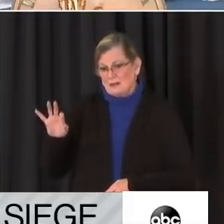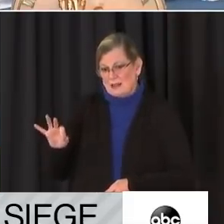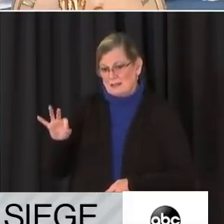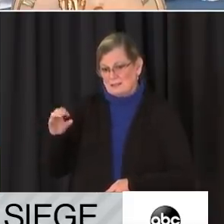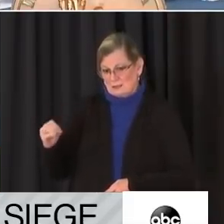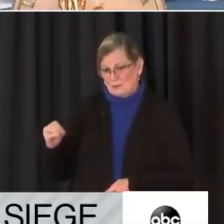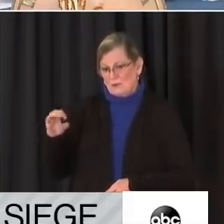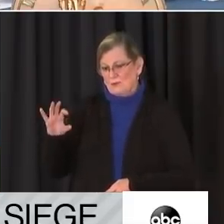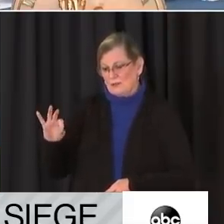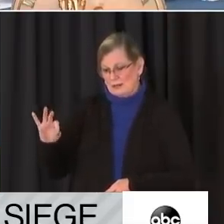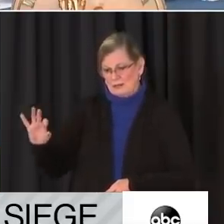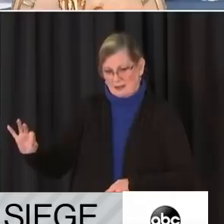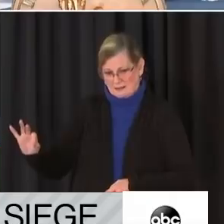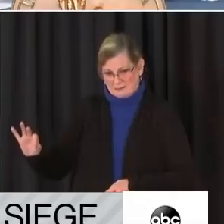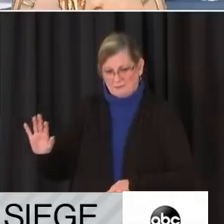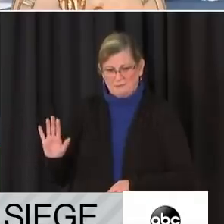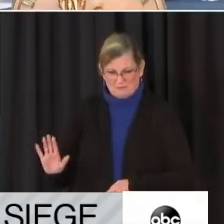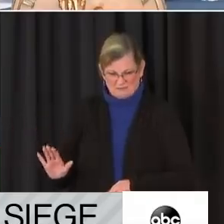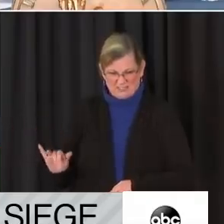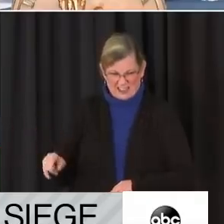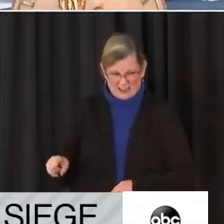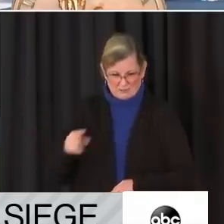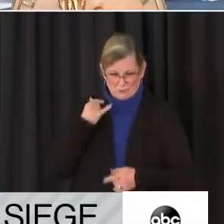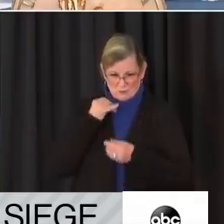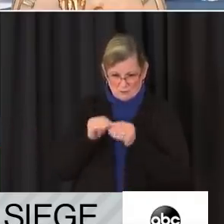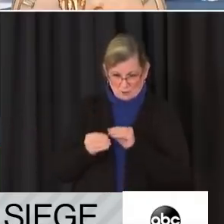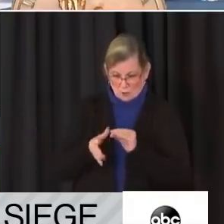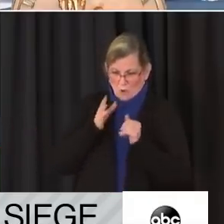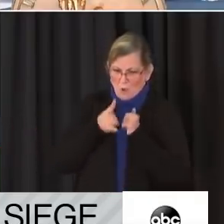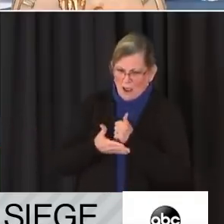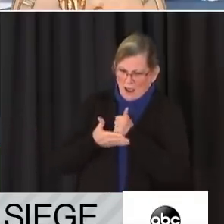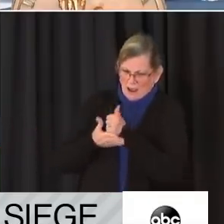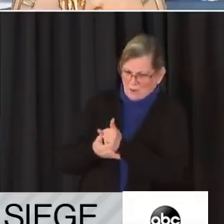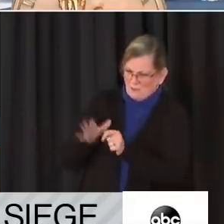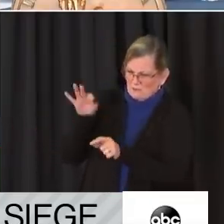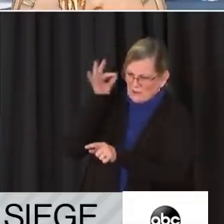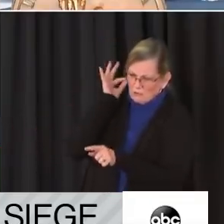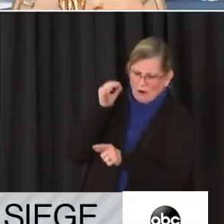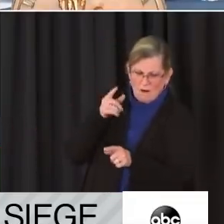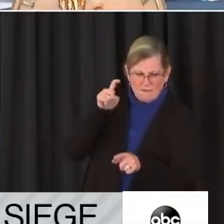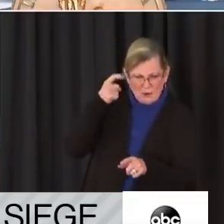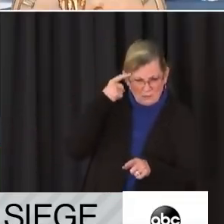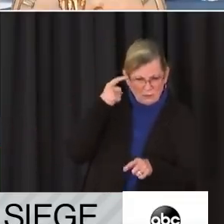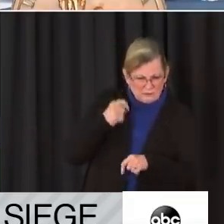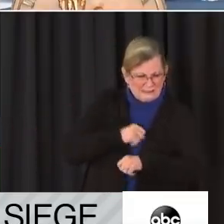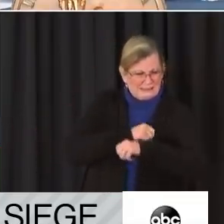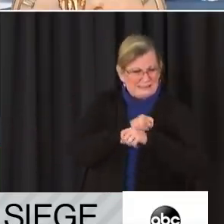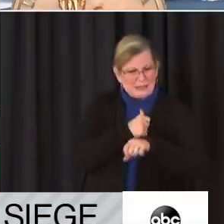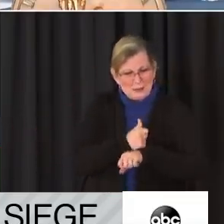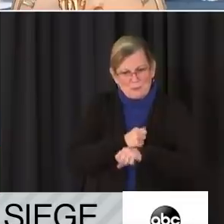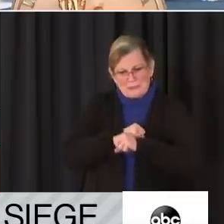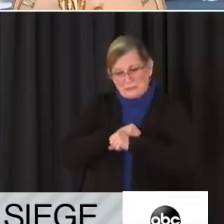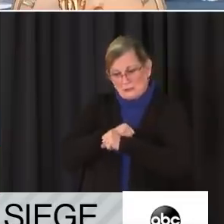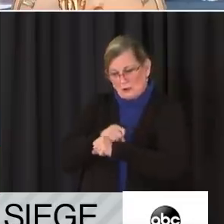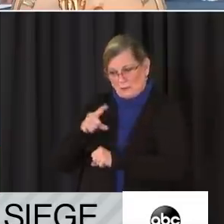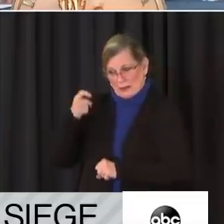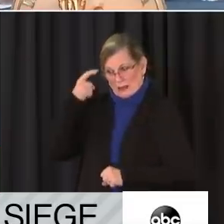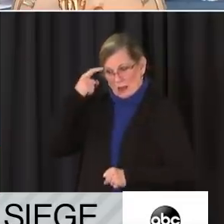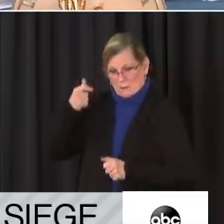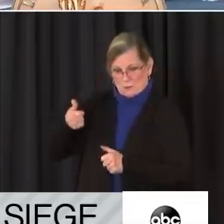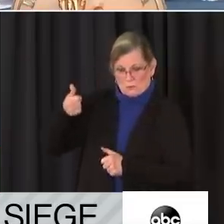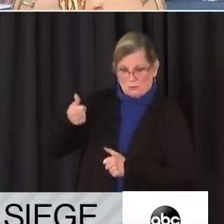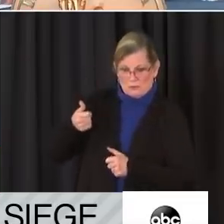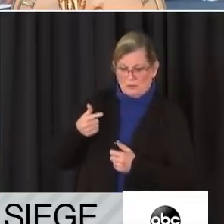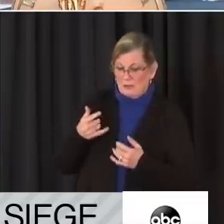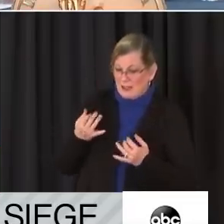the midst of our response. We have aided the federal government in establishing the security of the United States Capitol. These incidents